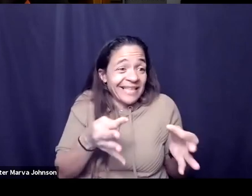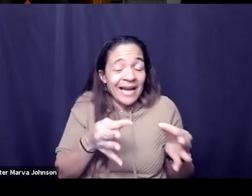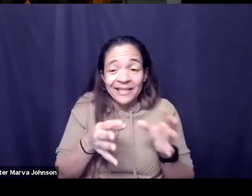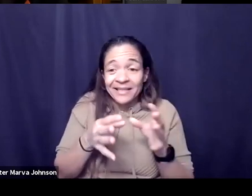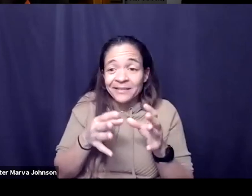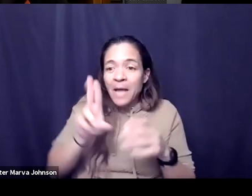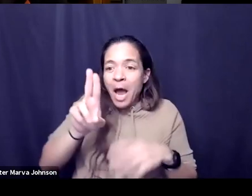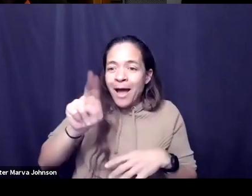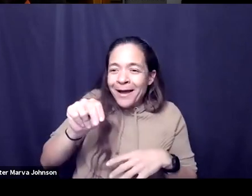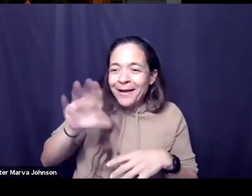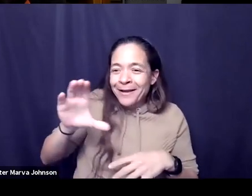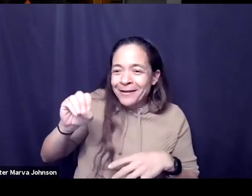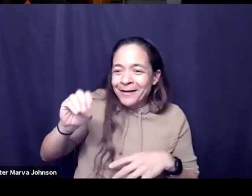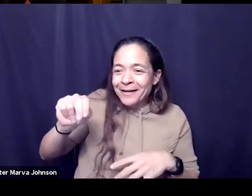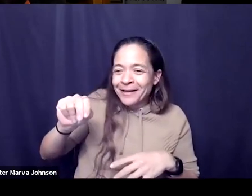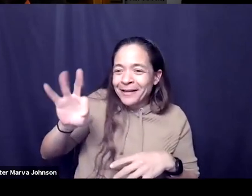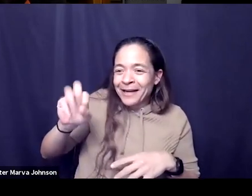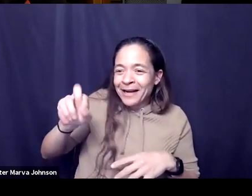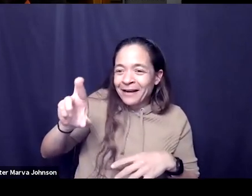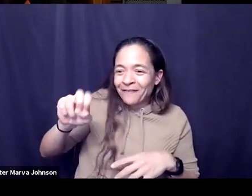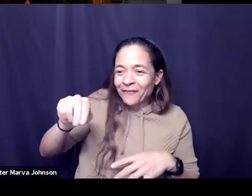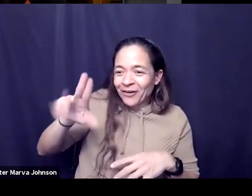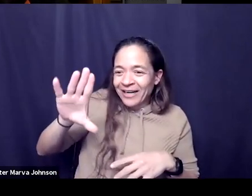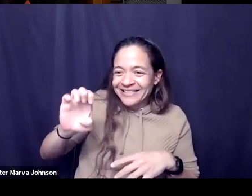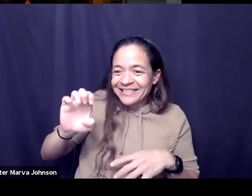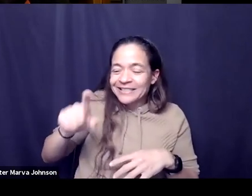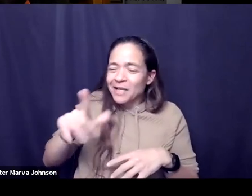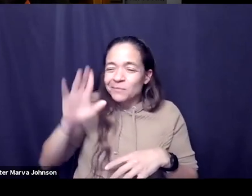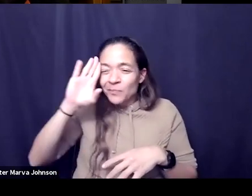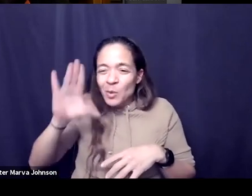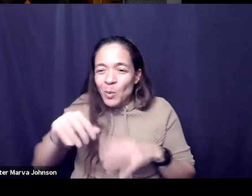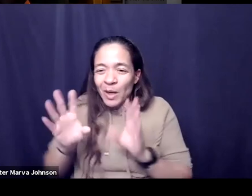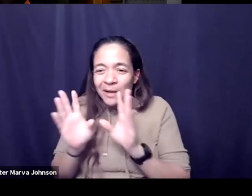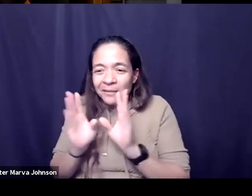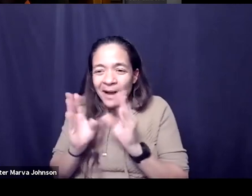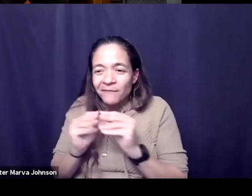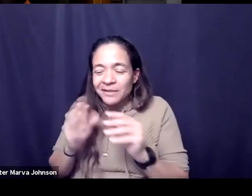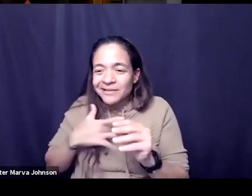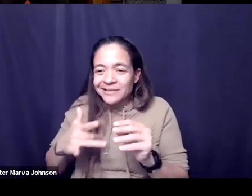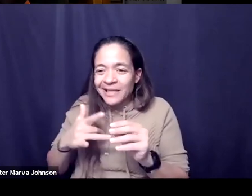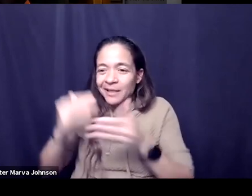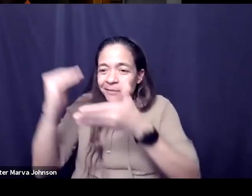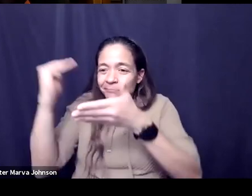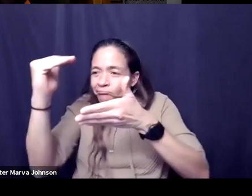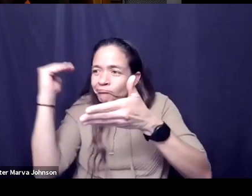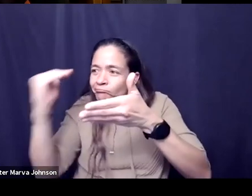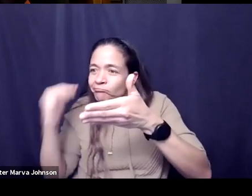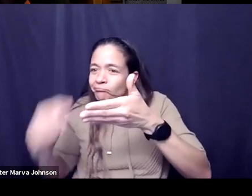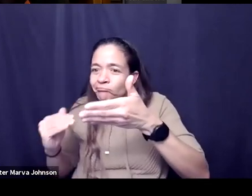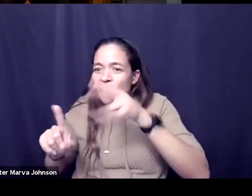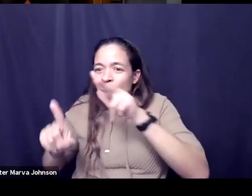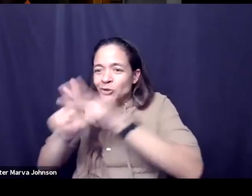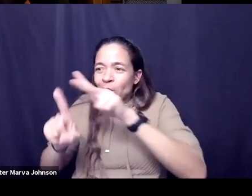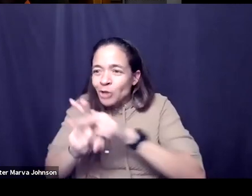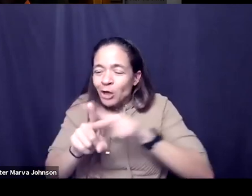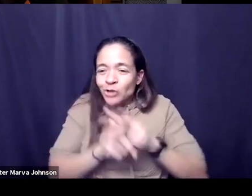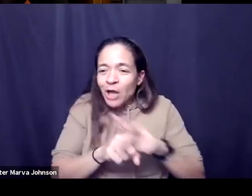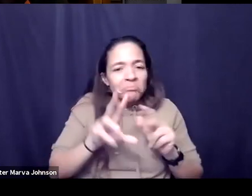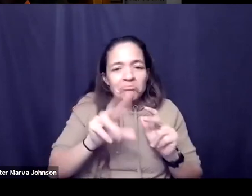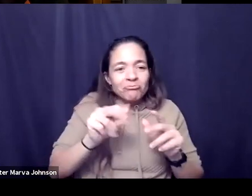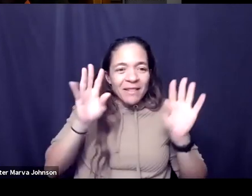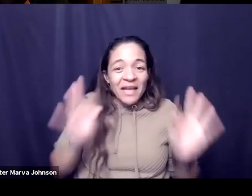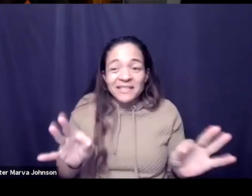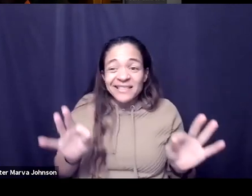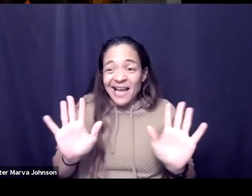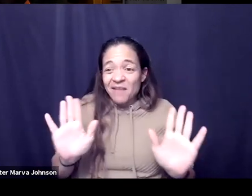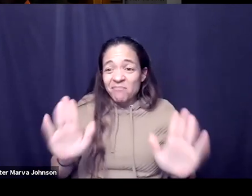has kind of a very fluid uh participatory vibe where they could have teachers teach each other